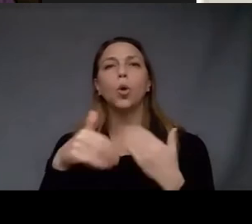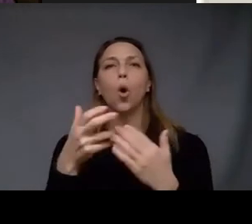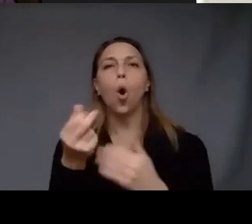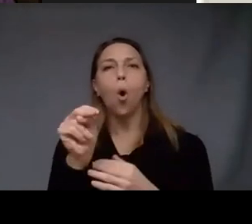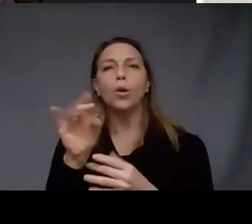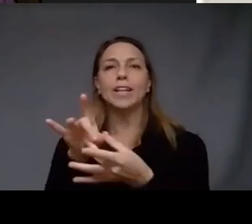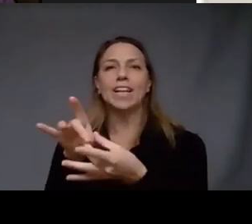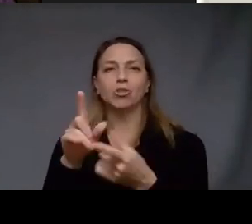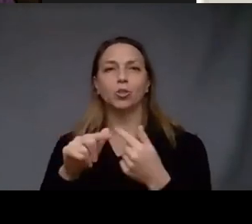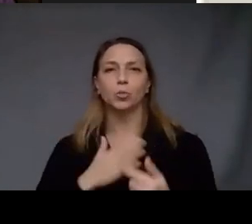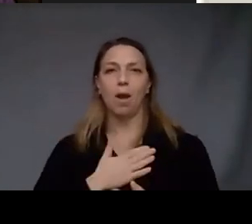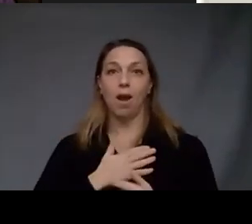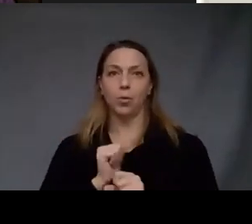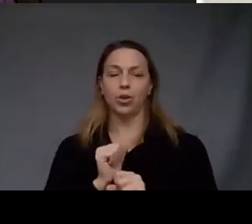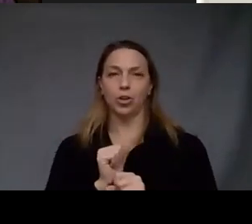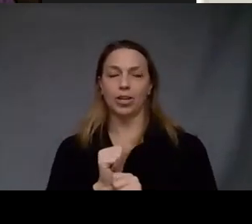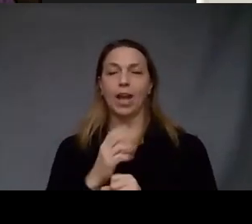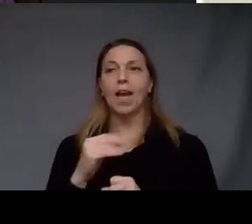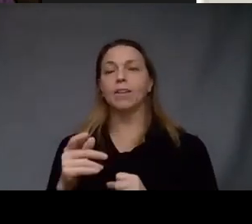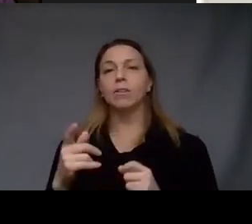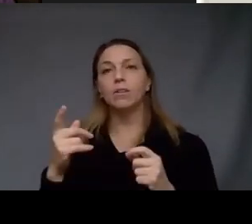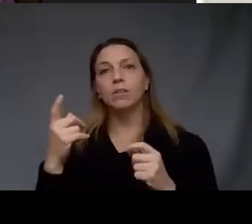work and find meaning